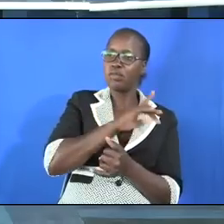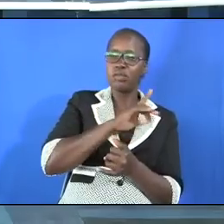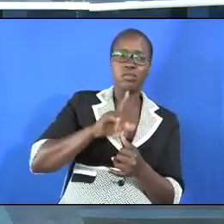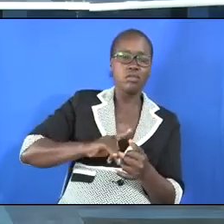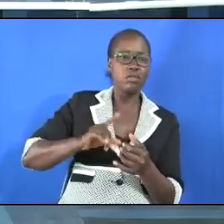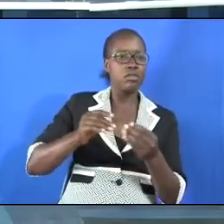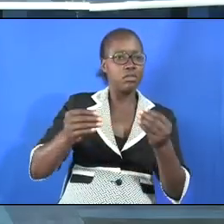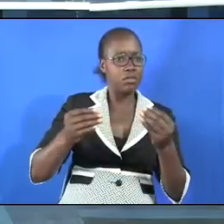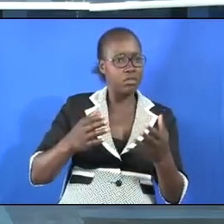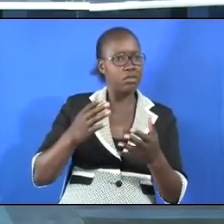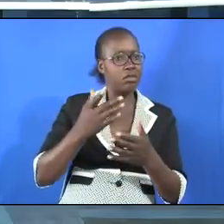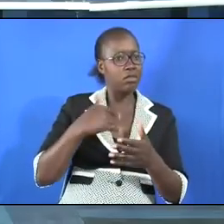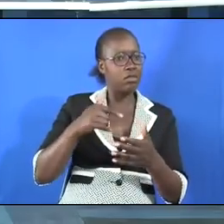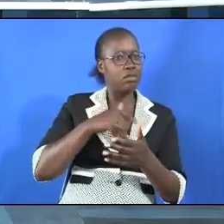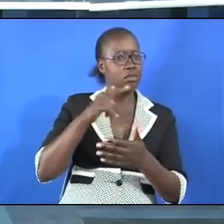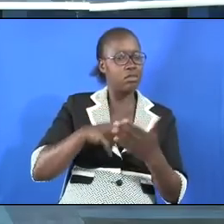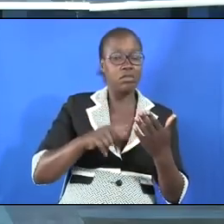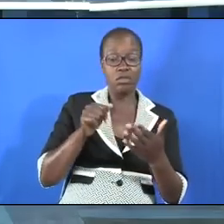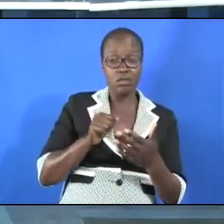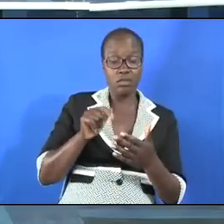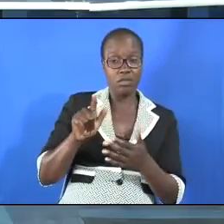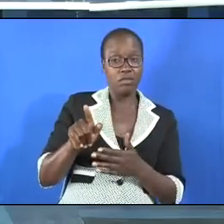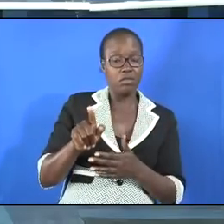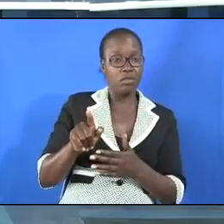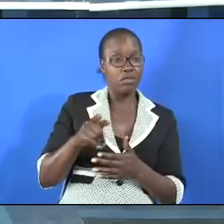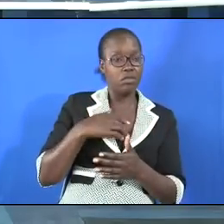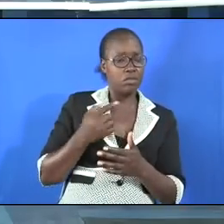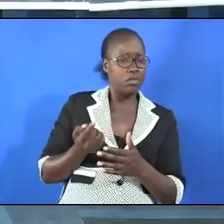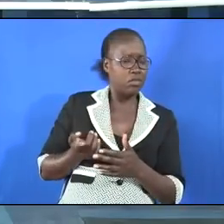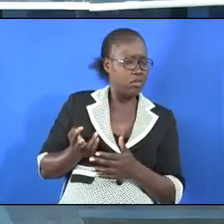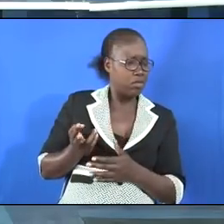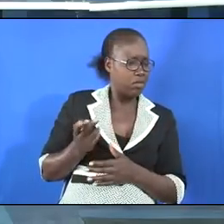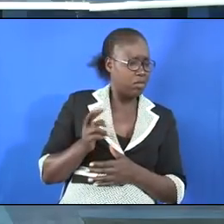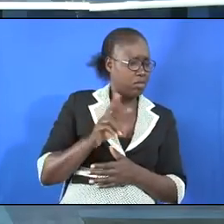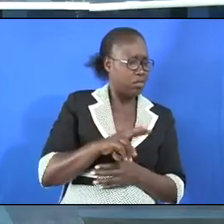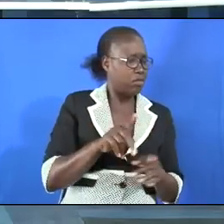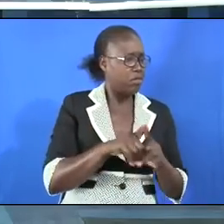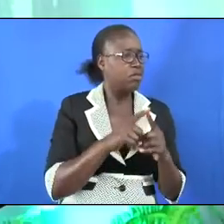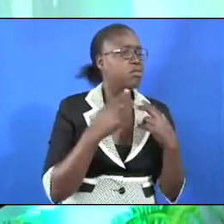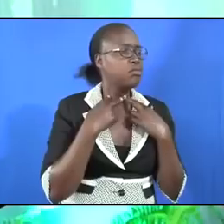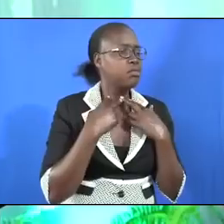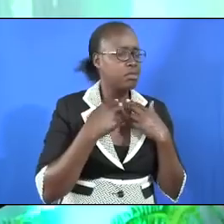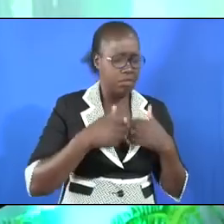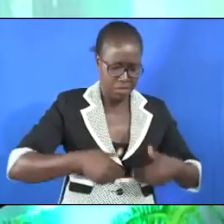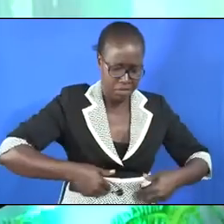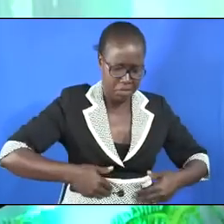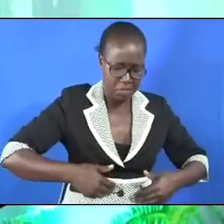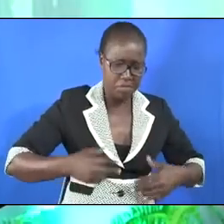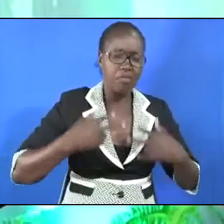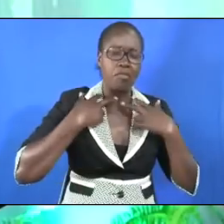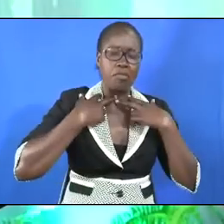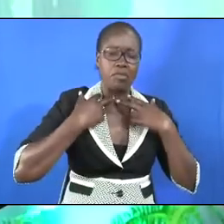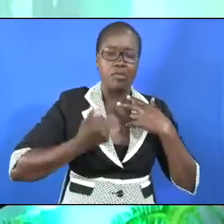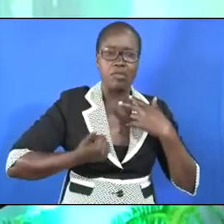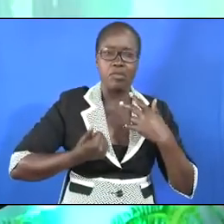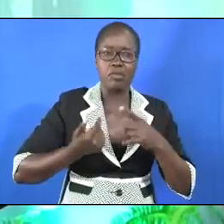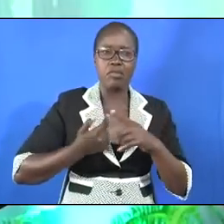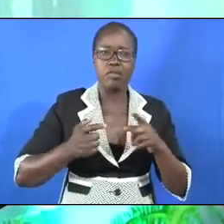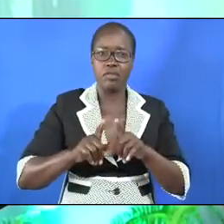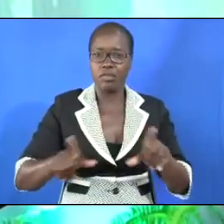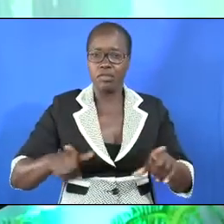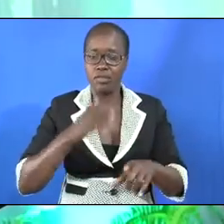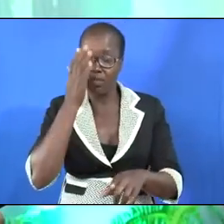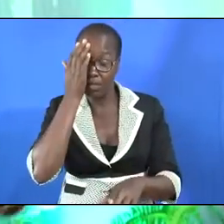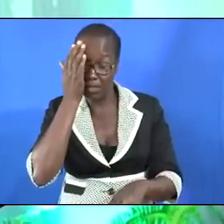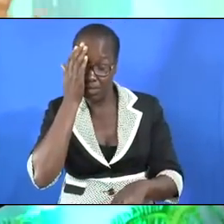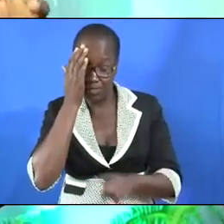this information that she had come as a captive, a young captive girl from the land